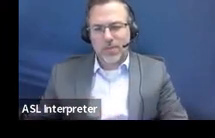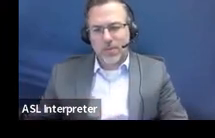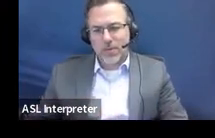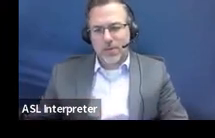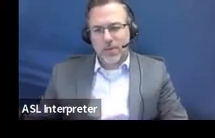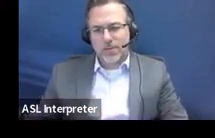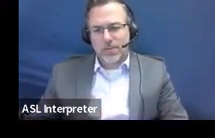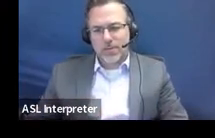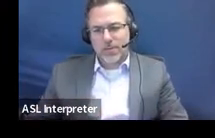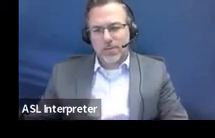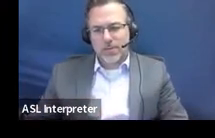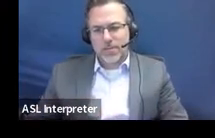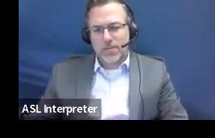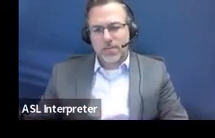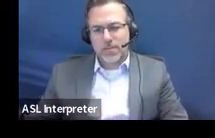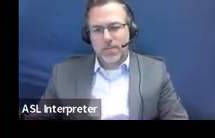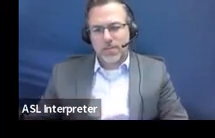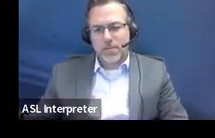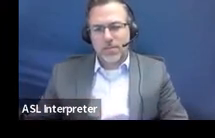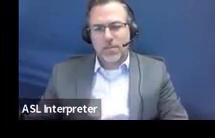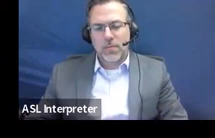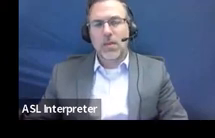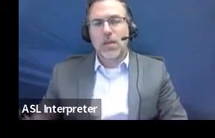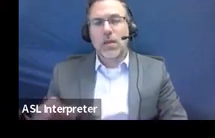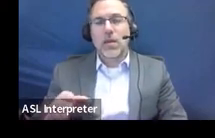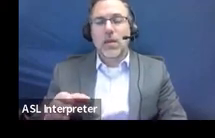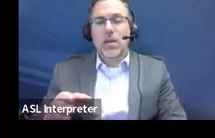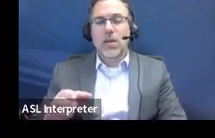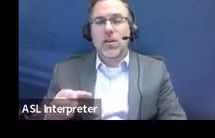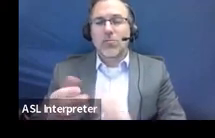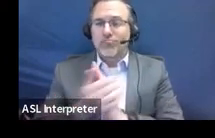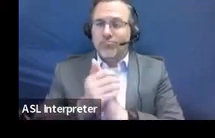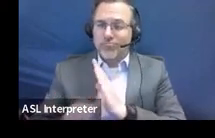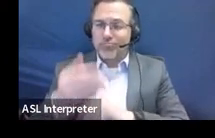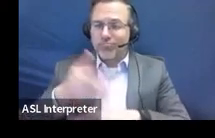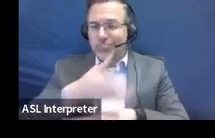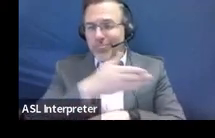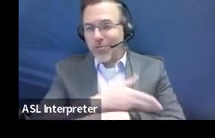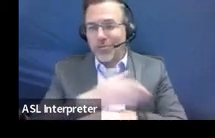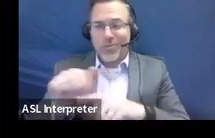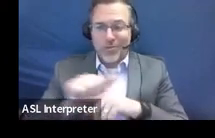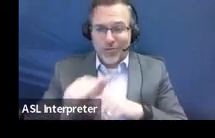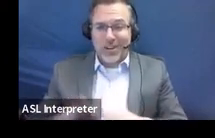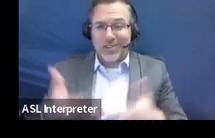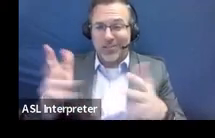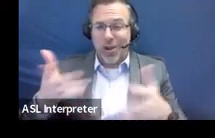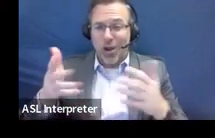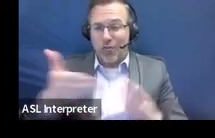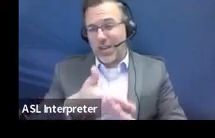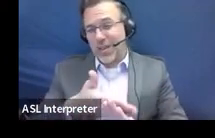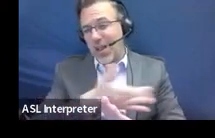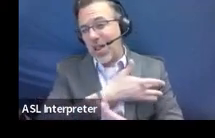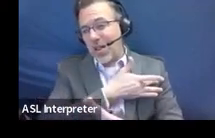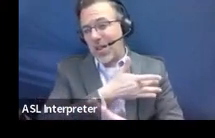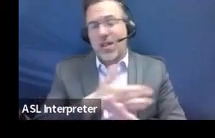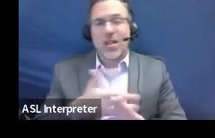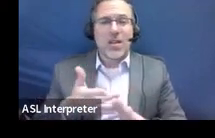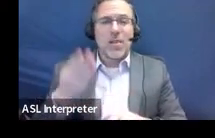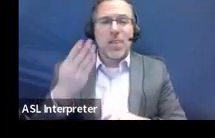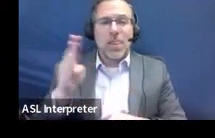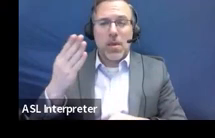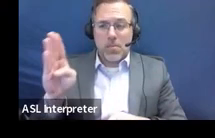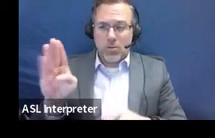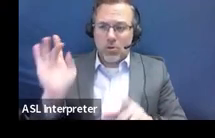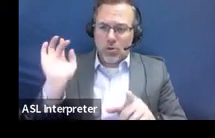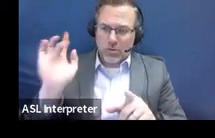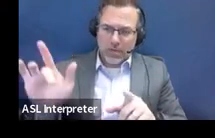for you. Uh, these are professional development topics that we've done already this school year. The blue links will